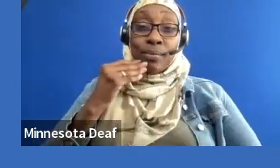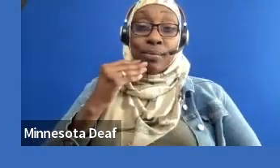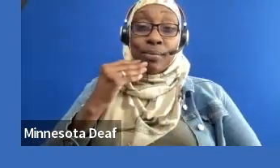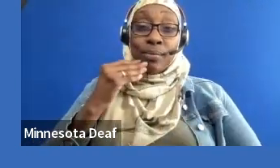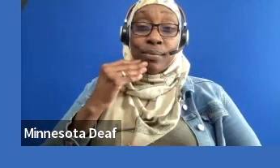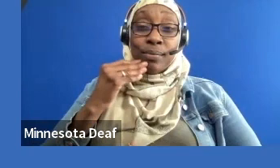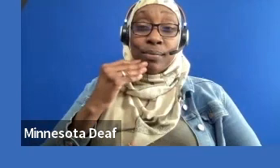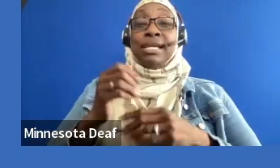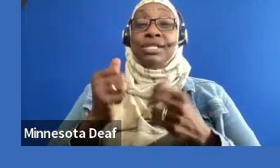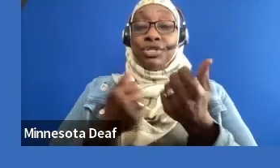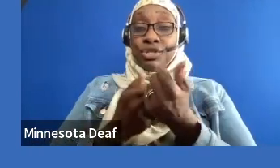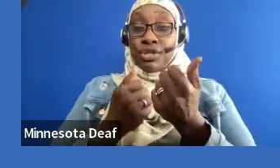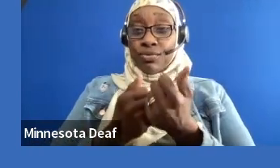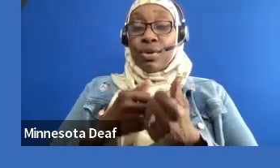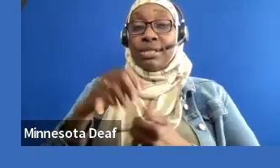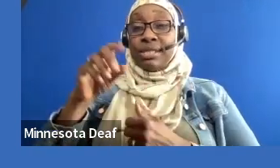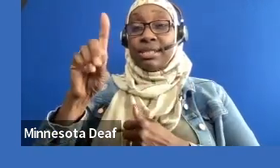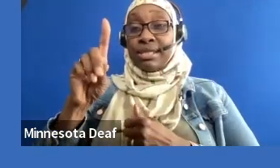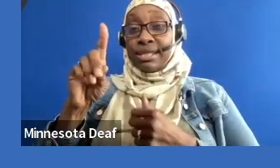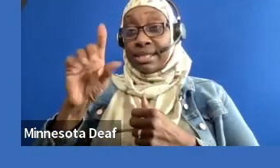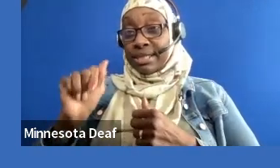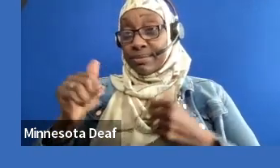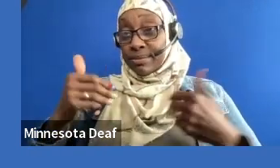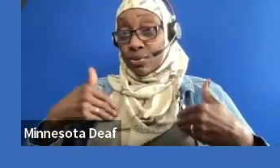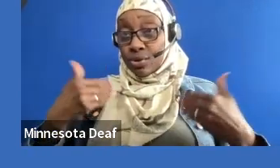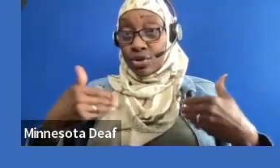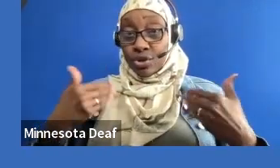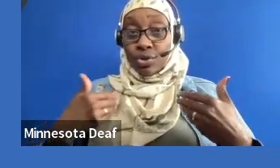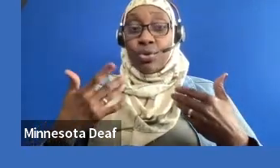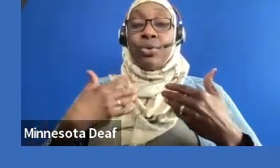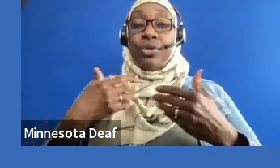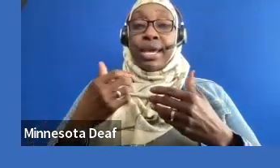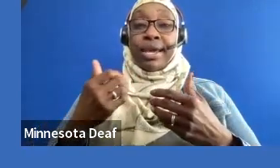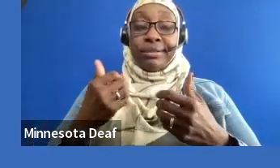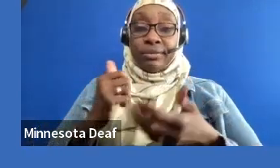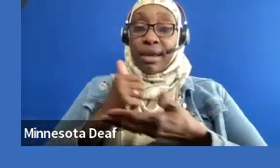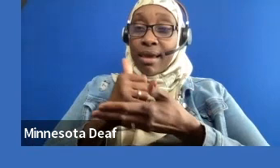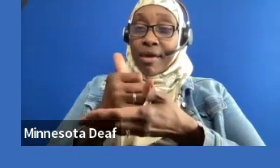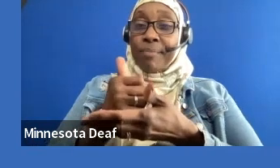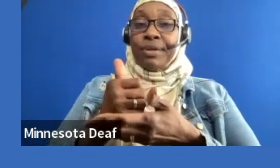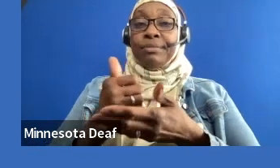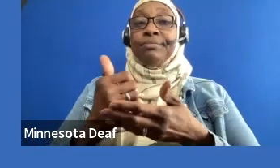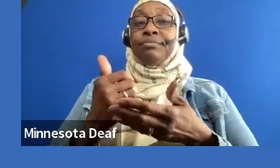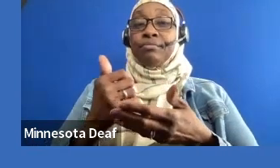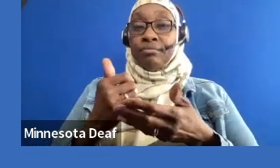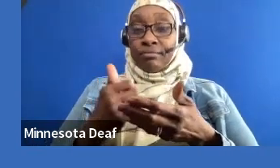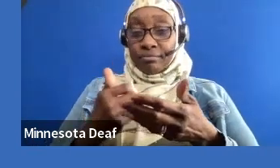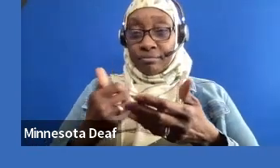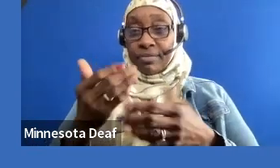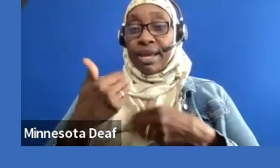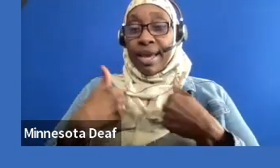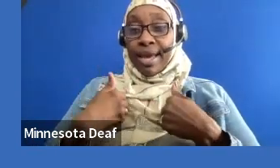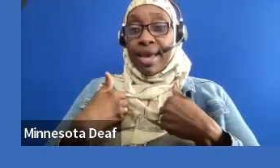intersectionality of advocacy and social justice and has helped them realize their passion in uplifting and empowering